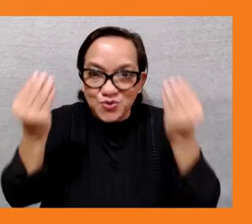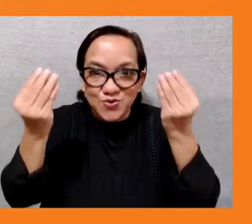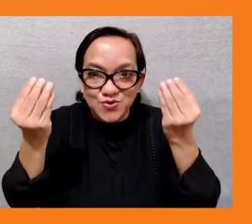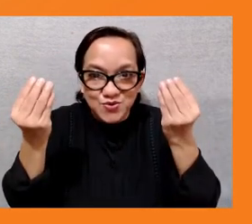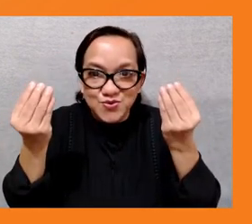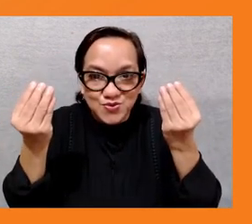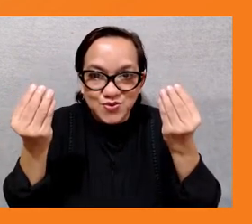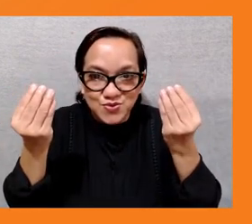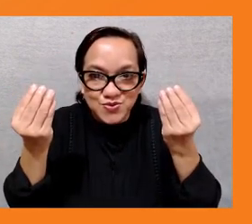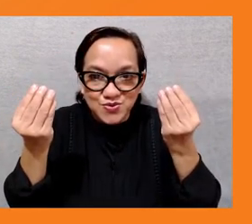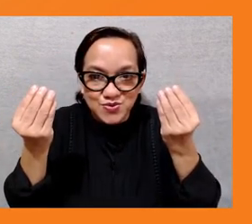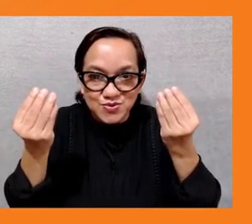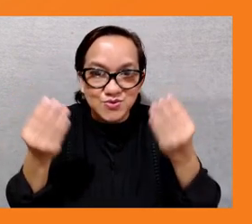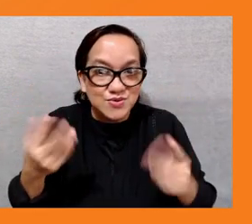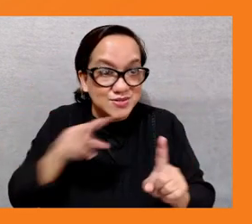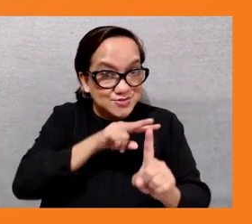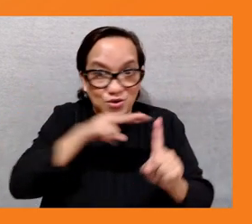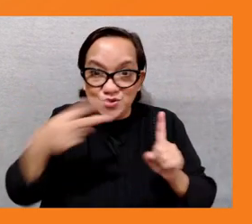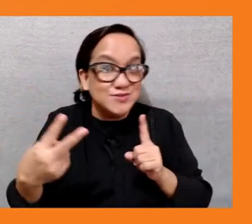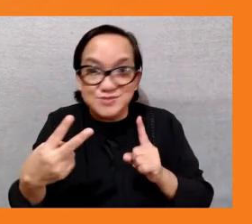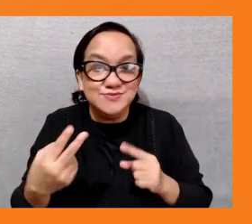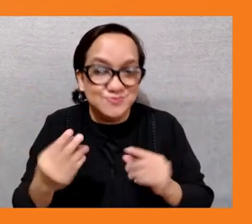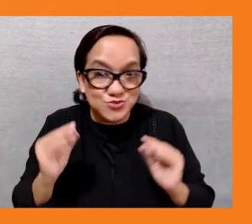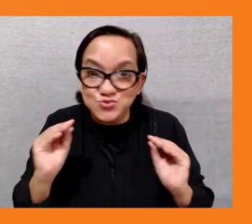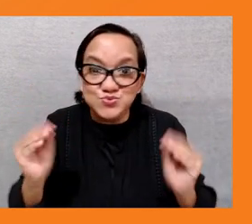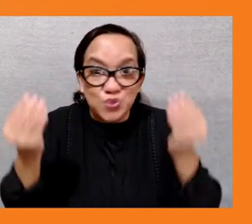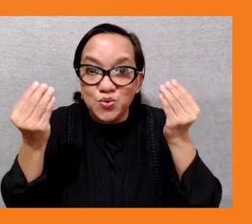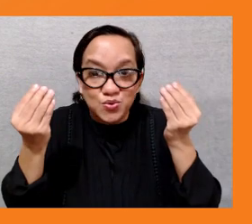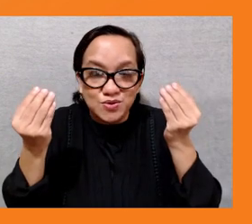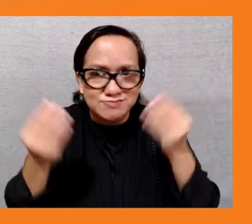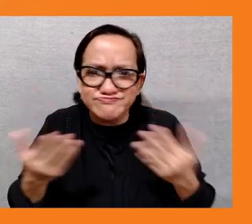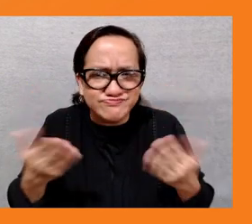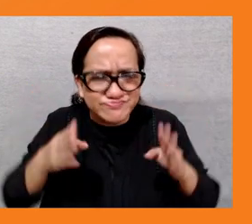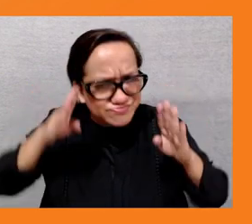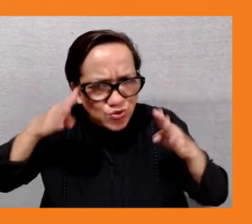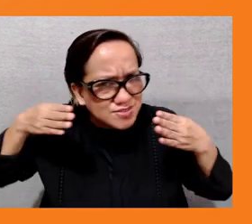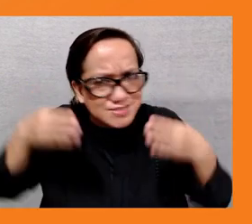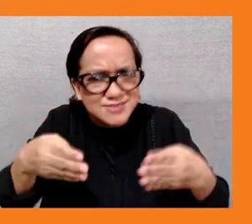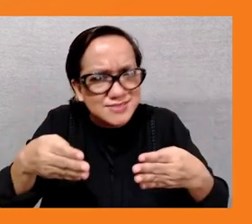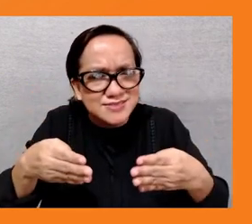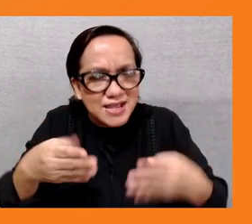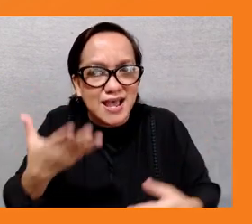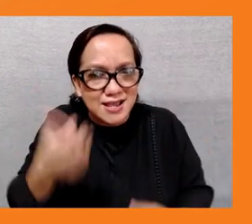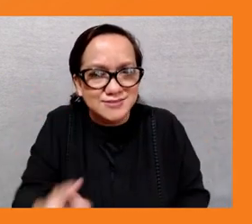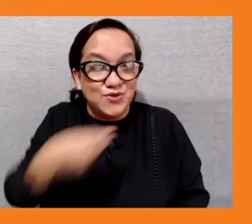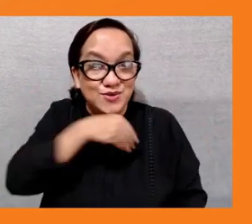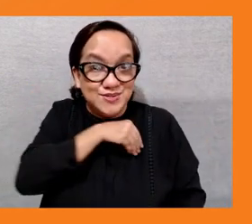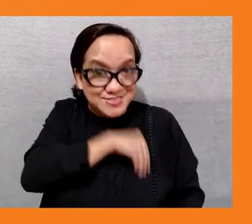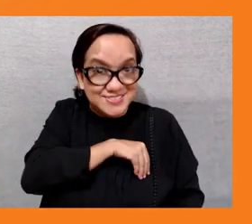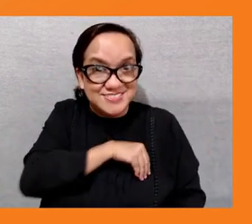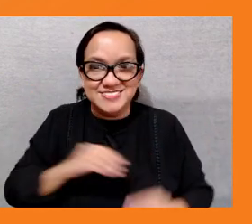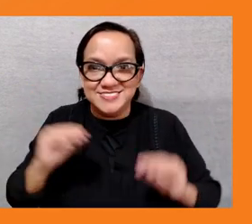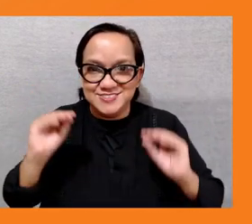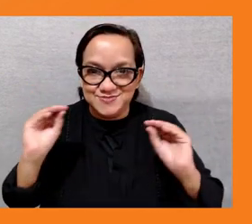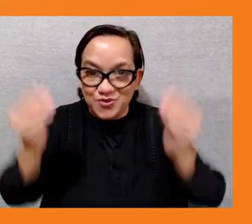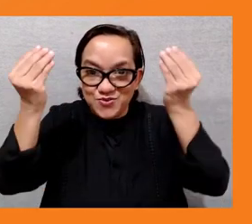people and make it very focused to to what's meaningful for young people today and i look forward to engaging more with all of you